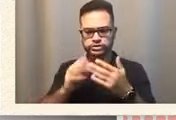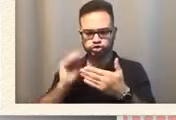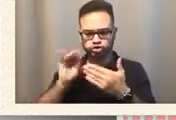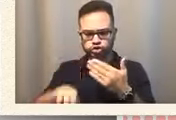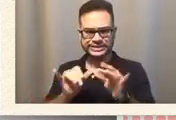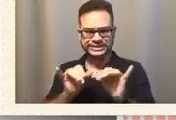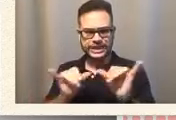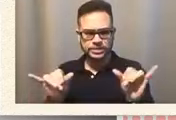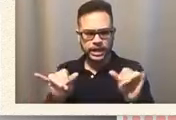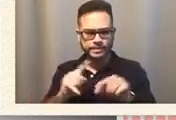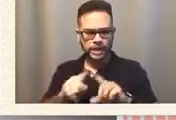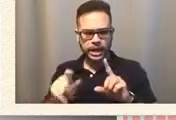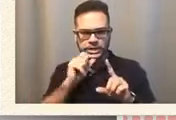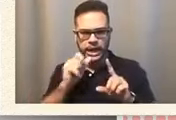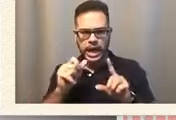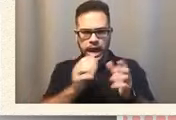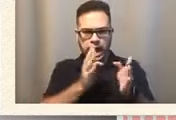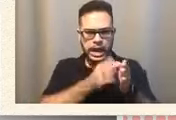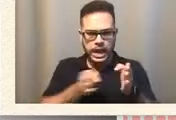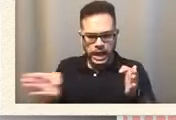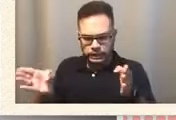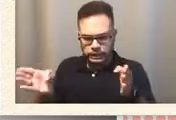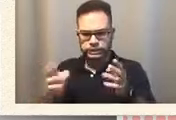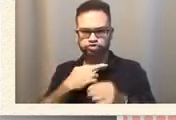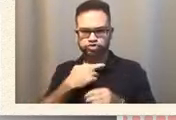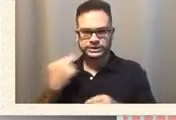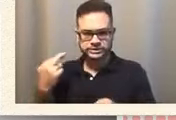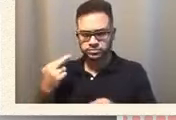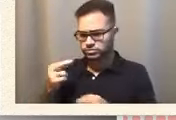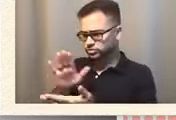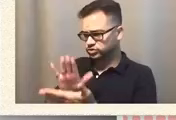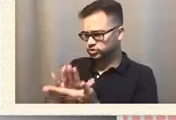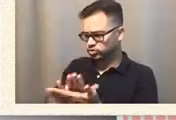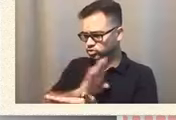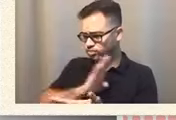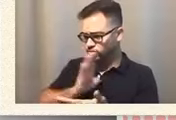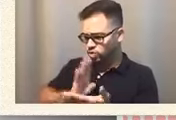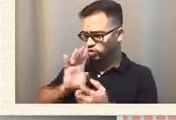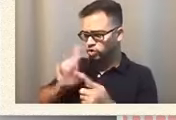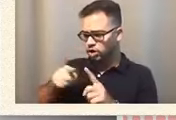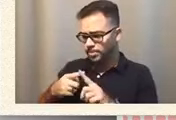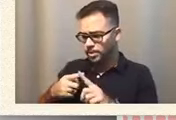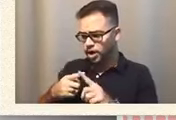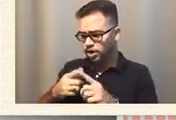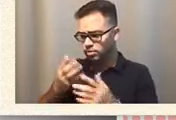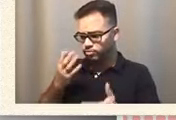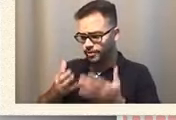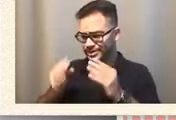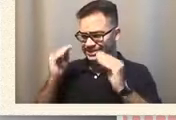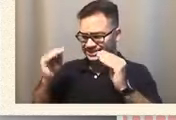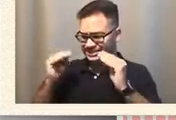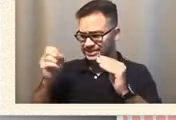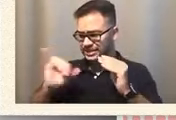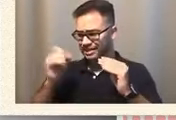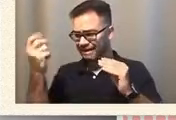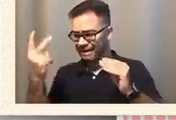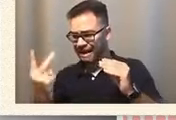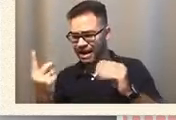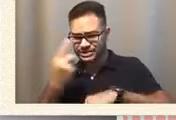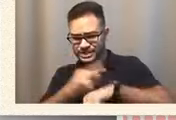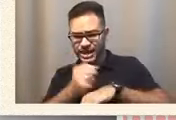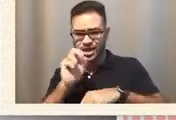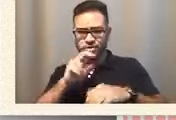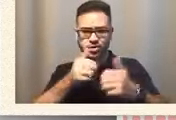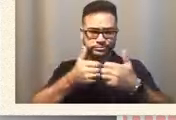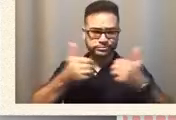putting them at risk? Isn't the school board talking about like teaching them half a day or divide up the classes in half